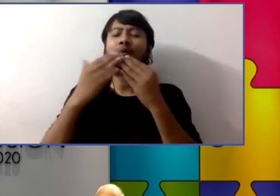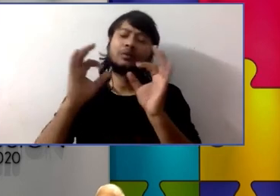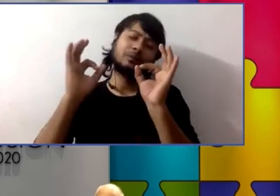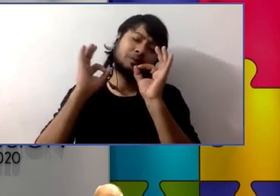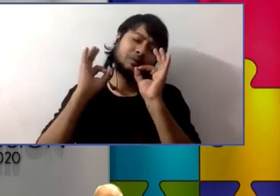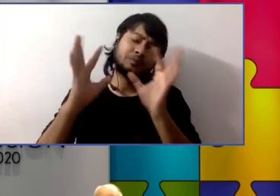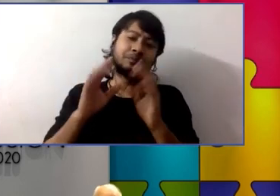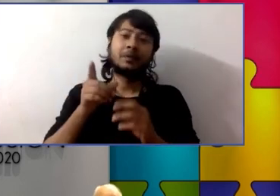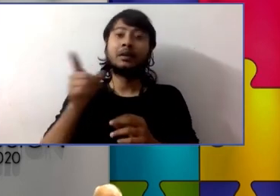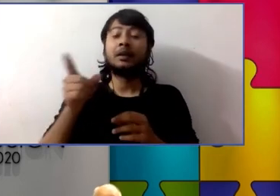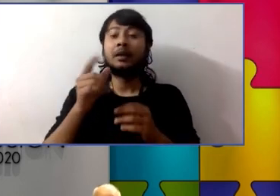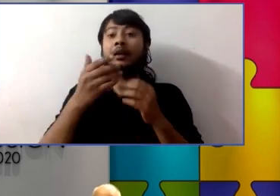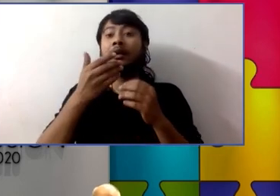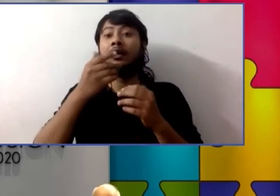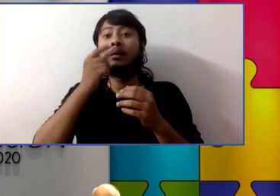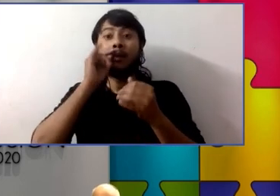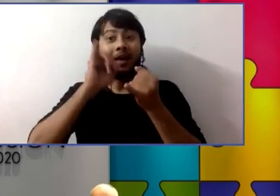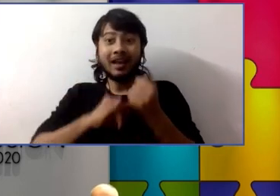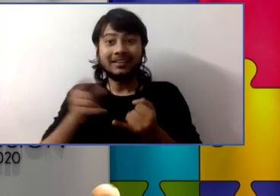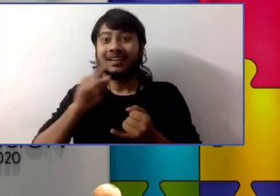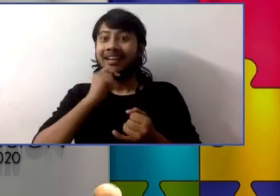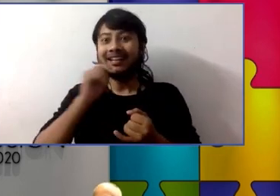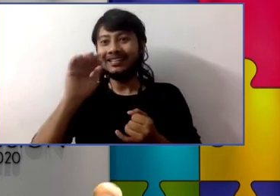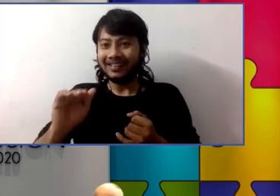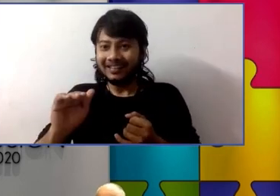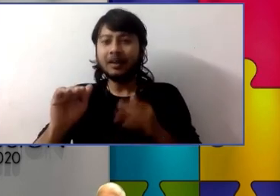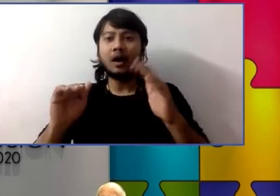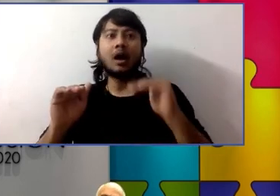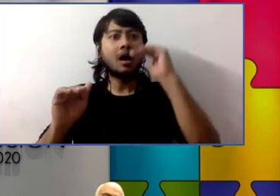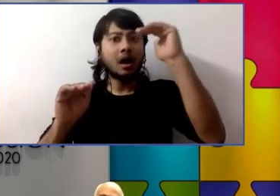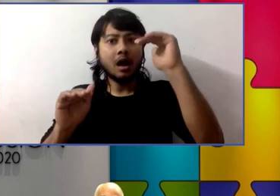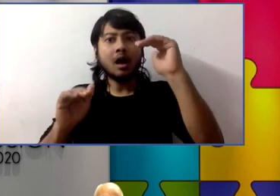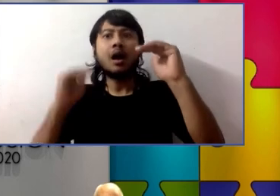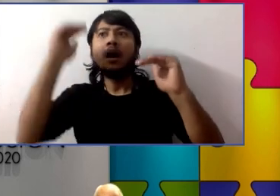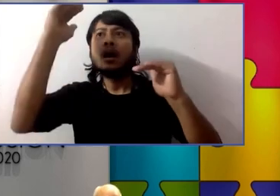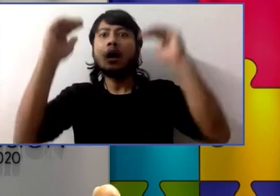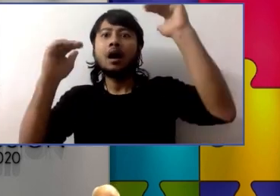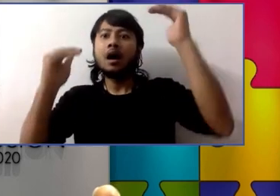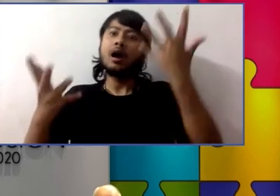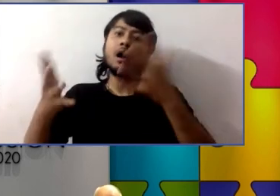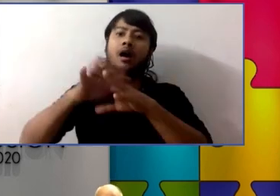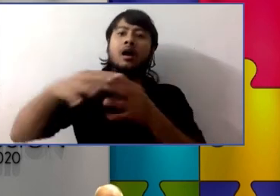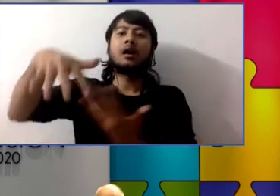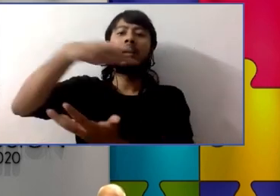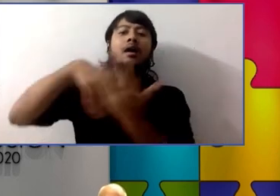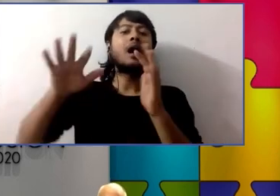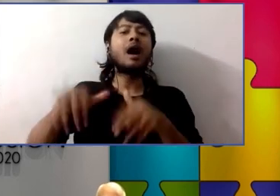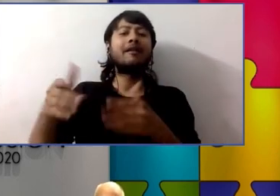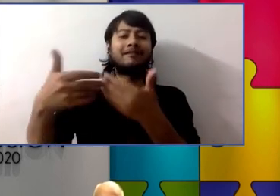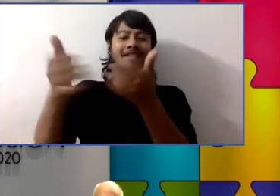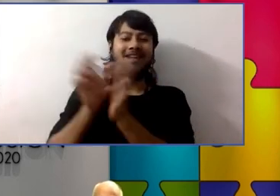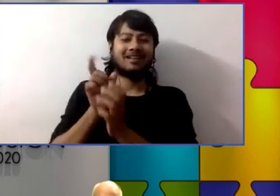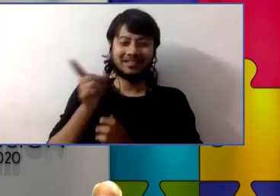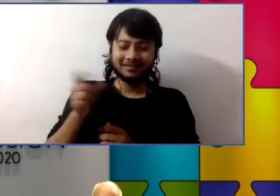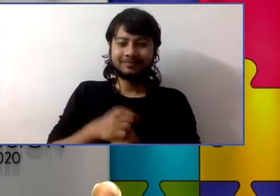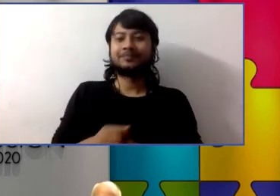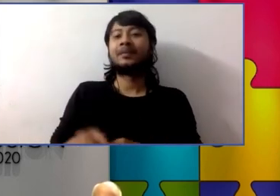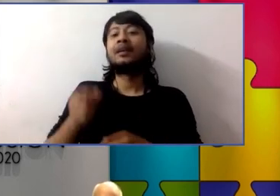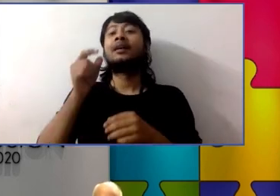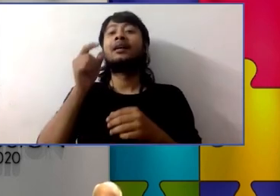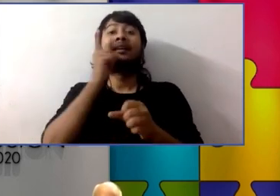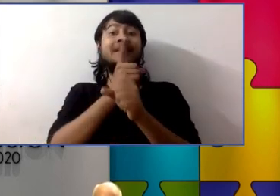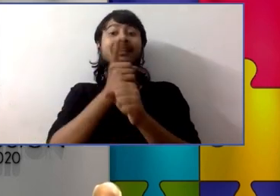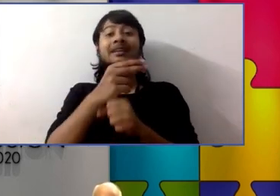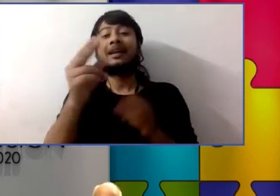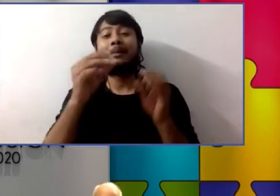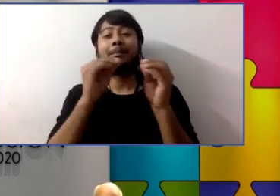-age classroom there were kids who were five six seven eight all studying together in this classroom and samuel with his teacher barbara o'brien who you see on